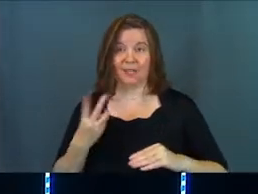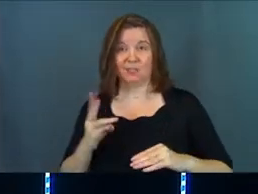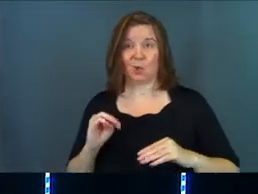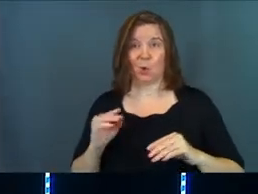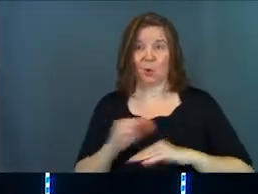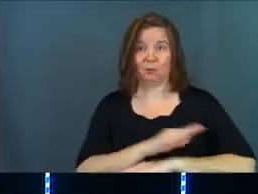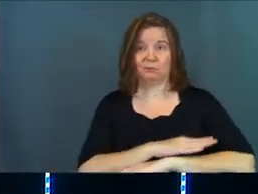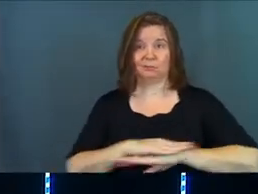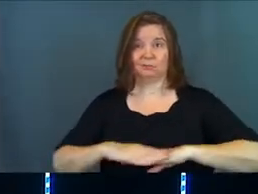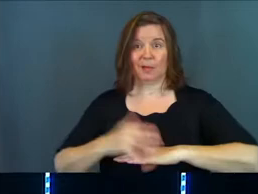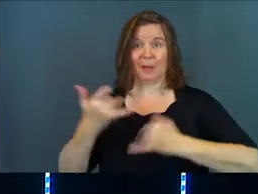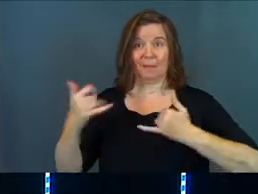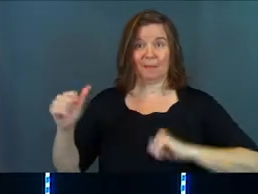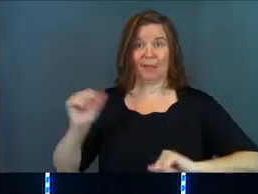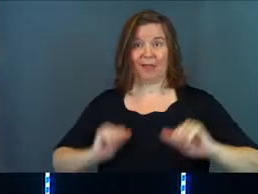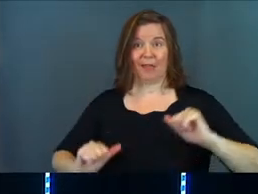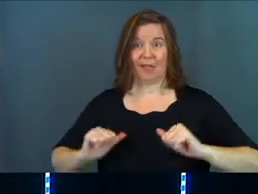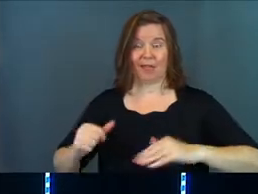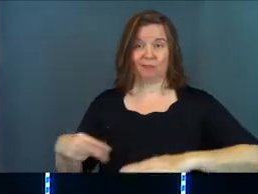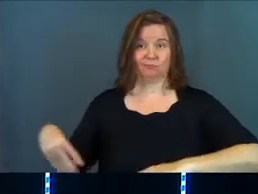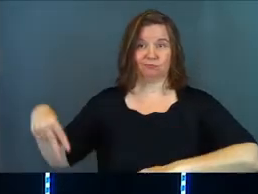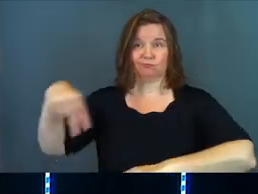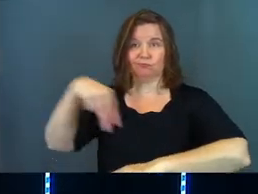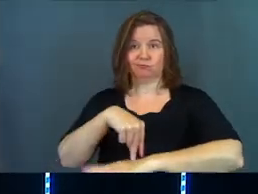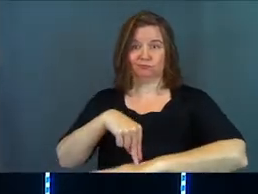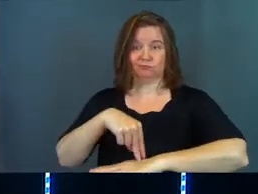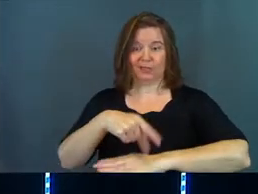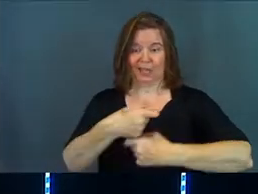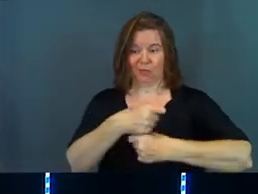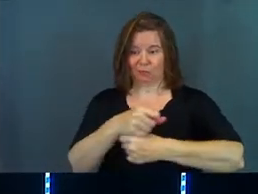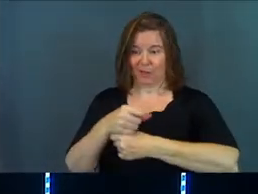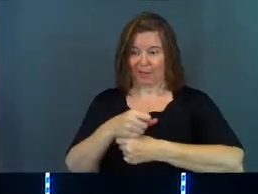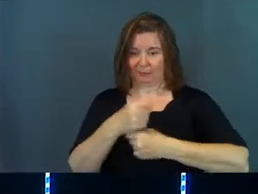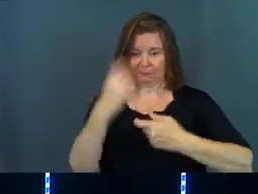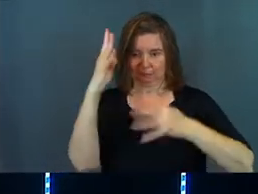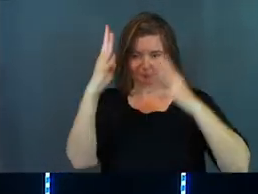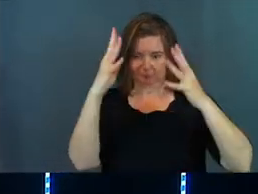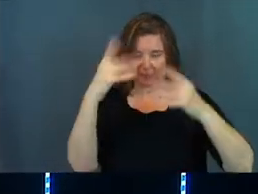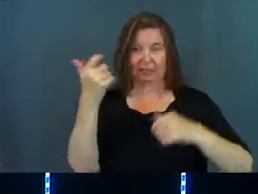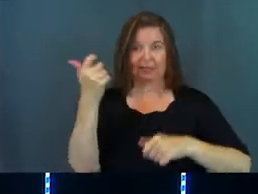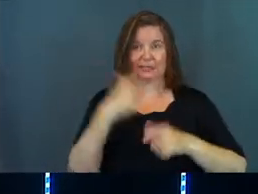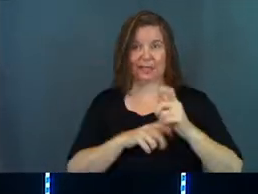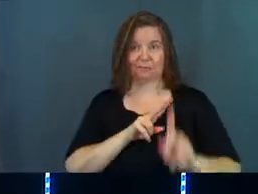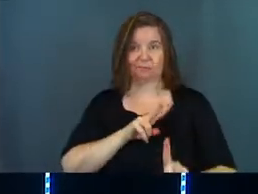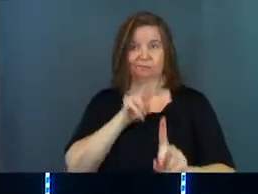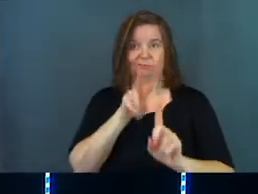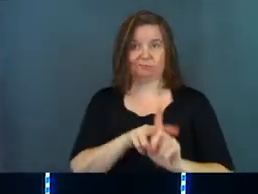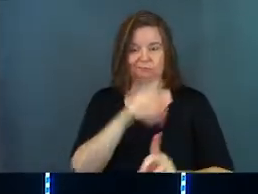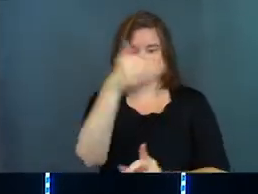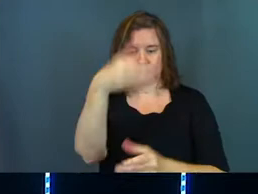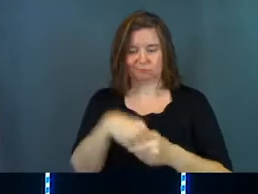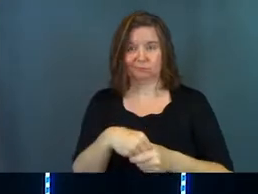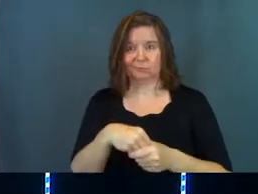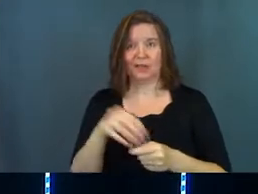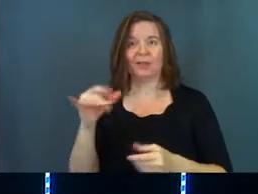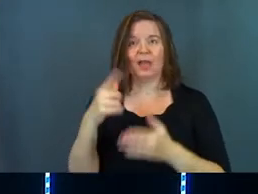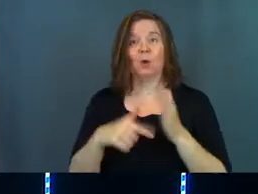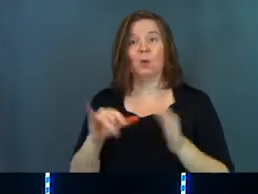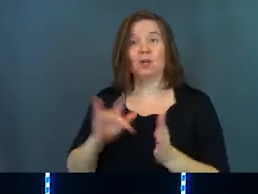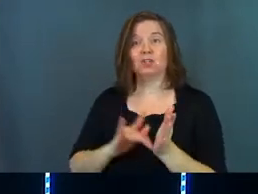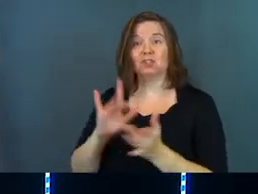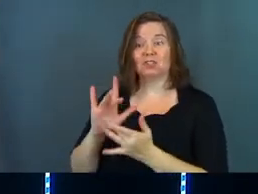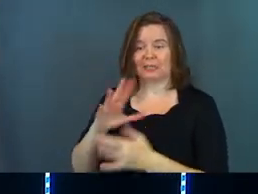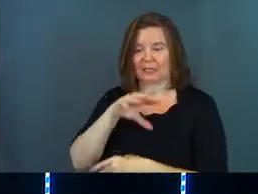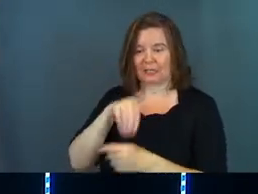own play as if Shakespeare himself stood on his own stage and decided to be an actor in his play. That is when